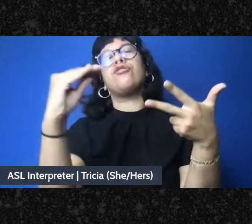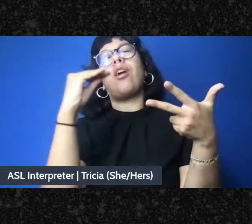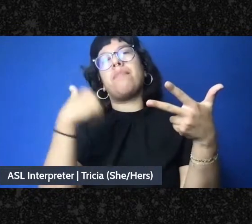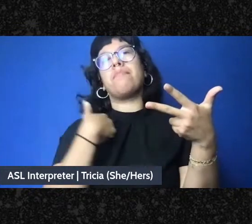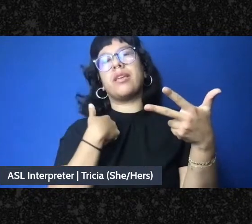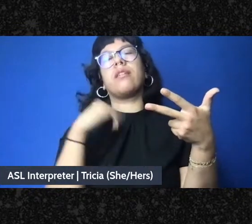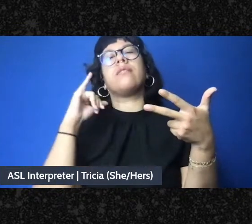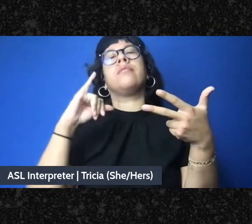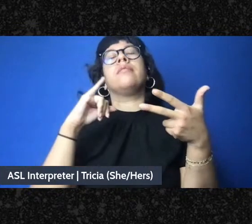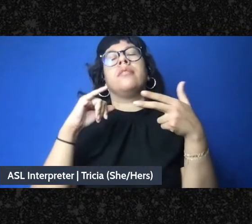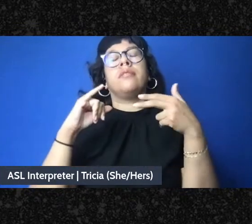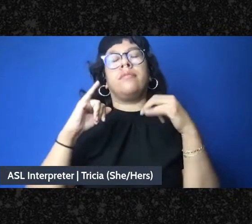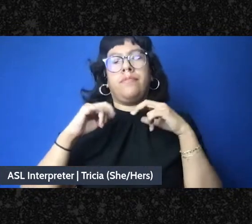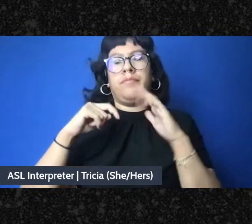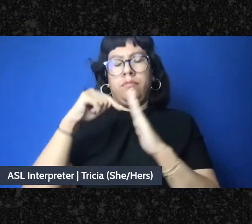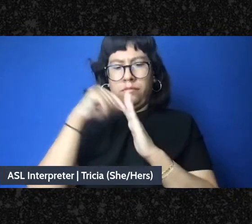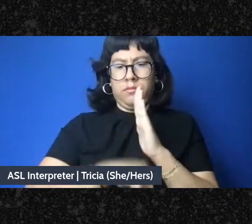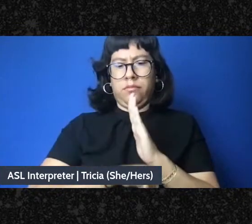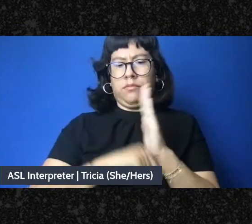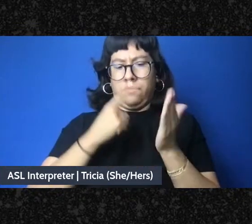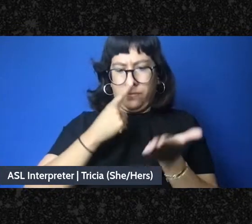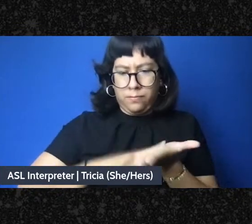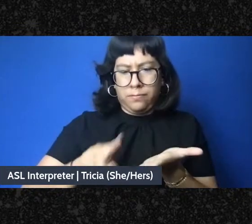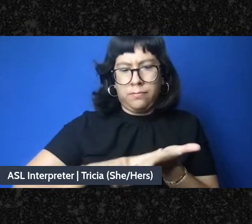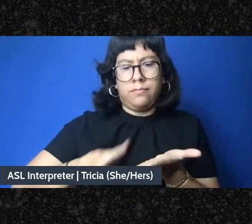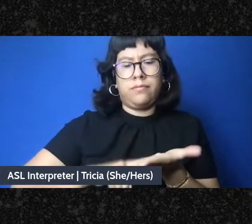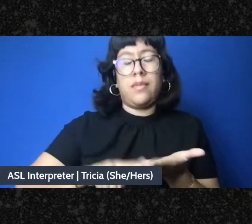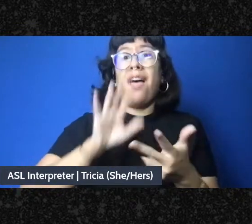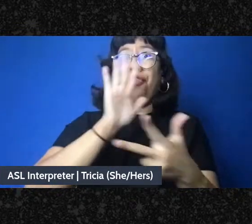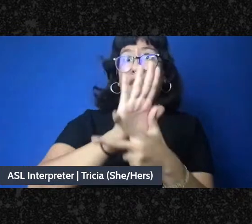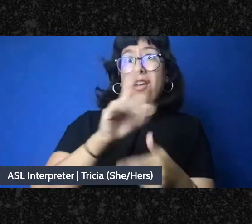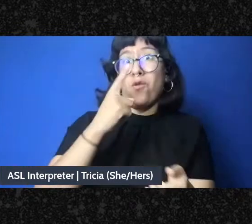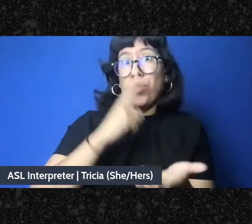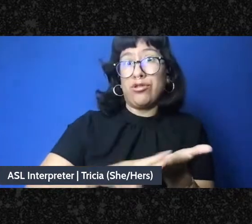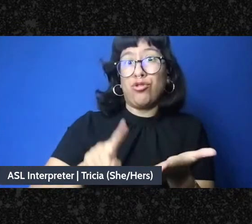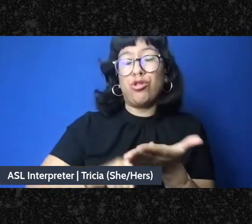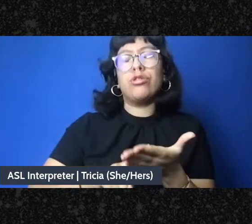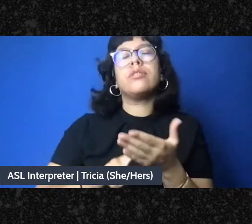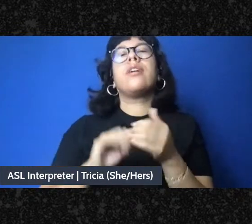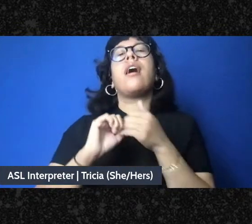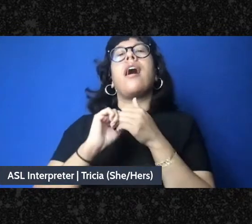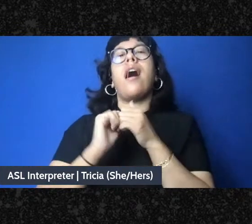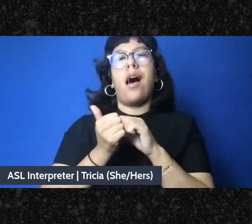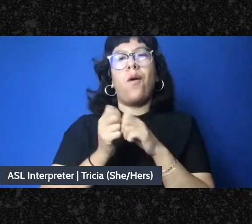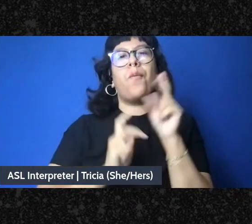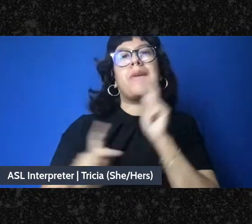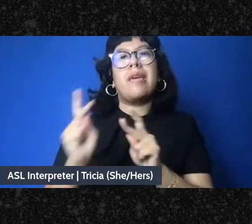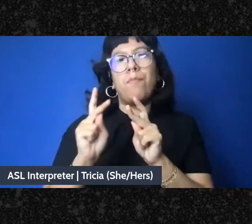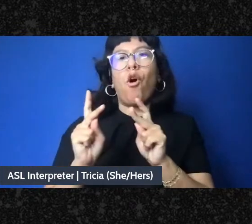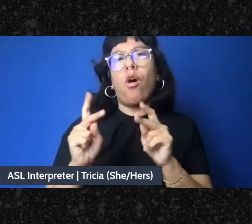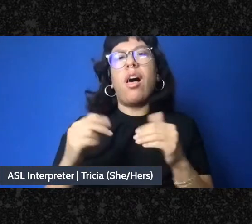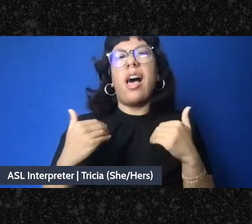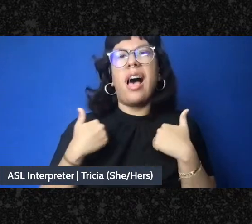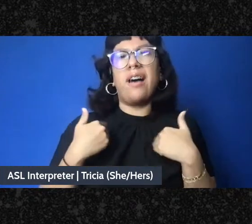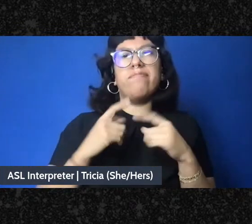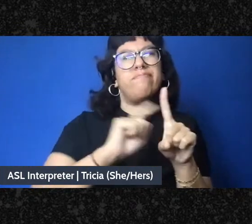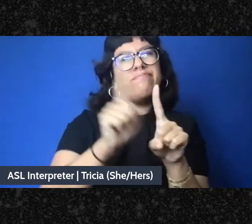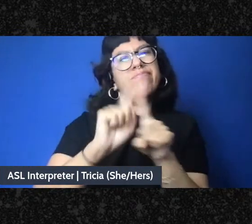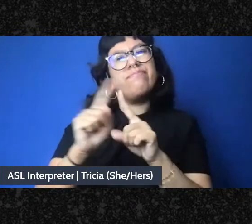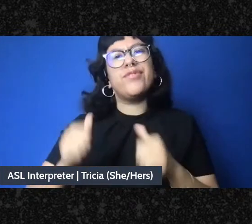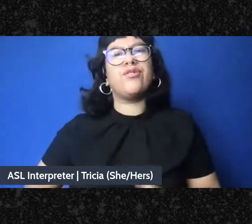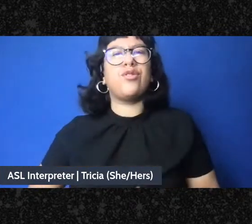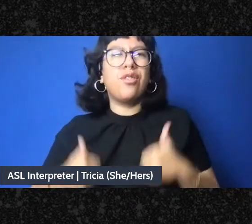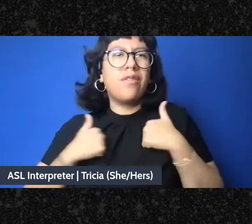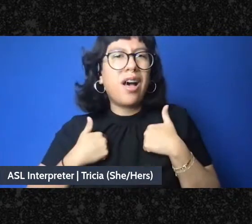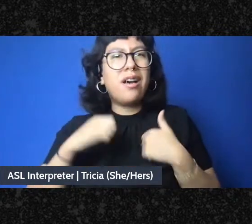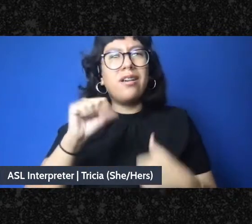and shown through their research how people are producing survival otherwise. So I just,